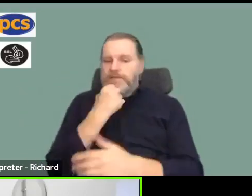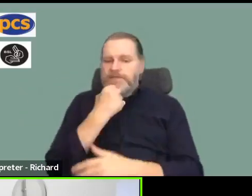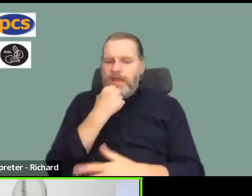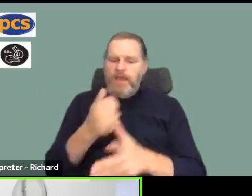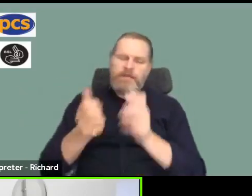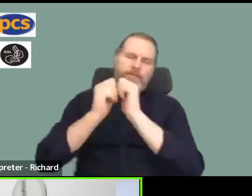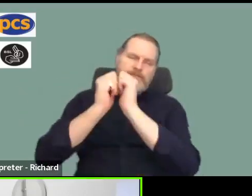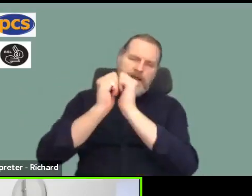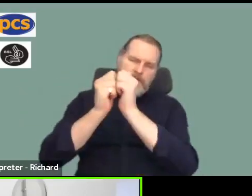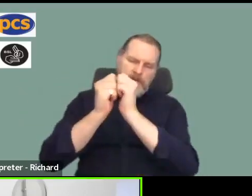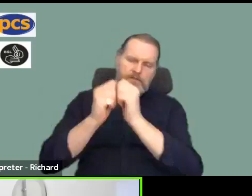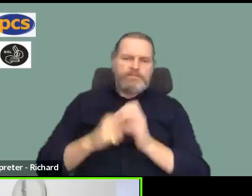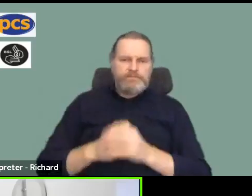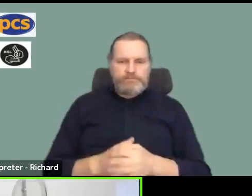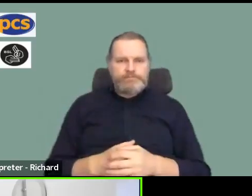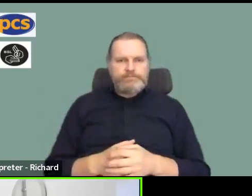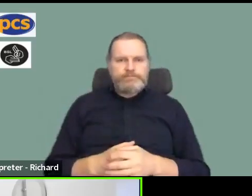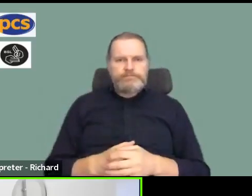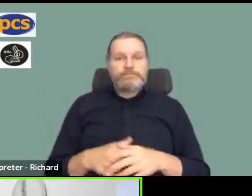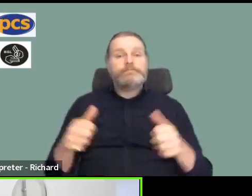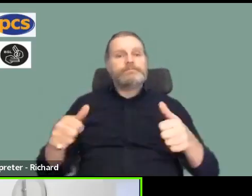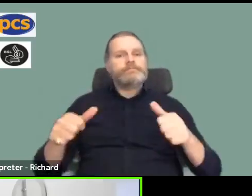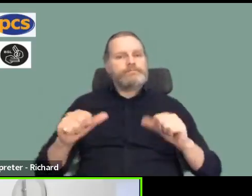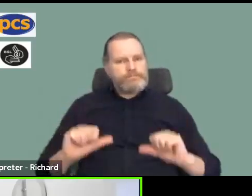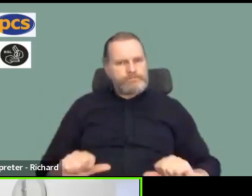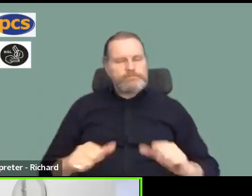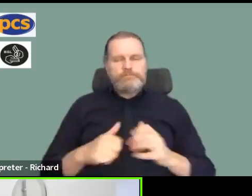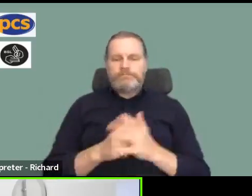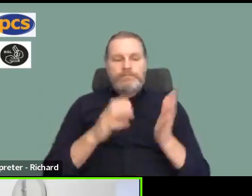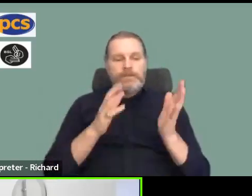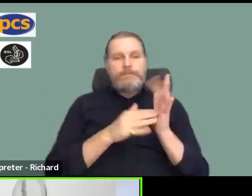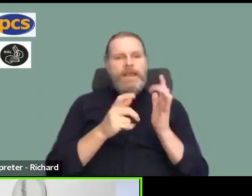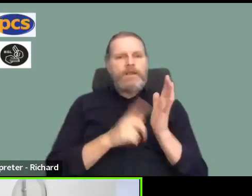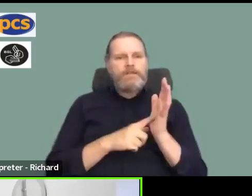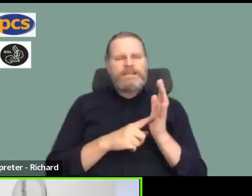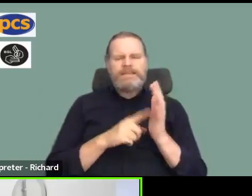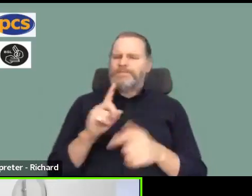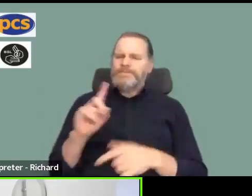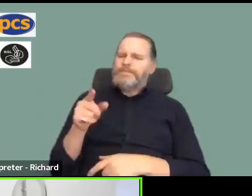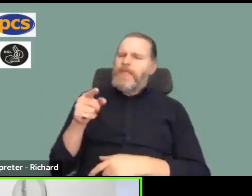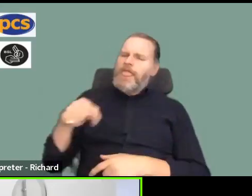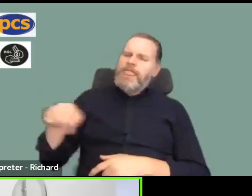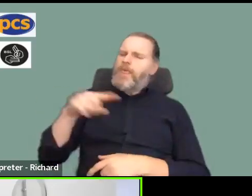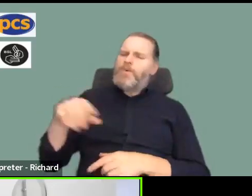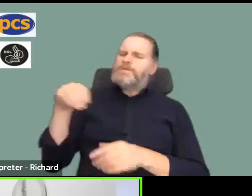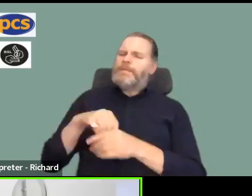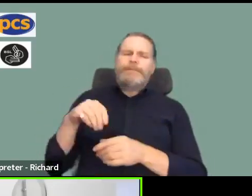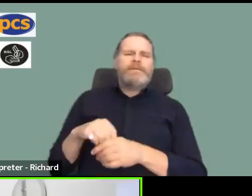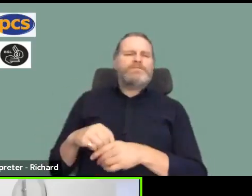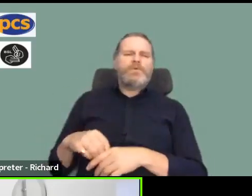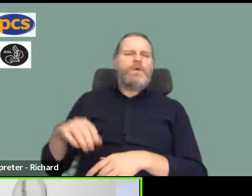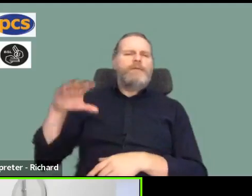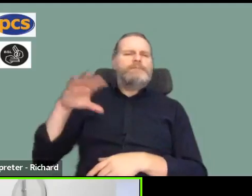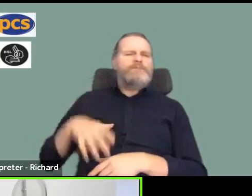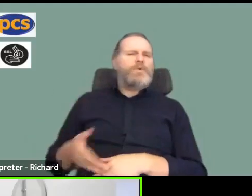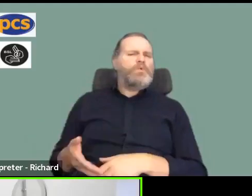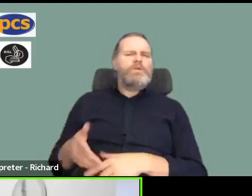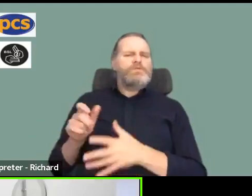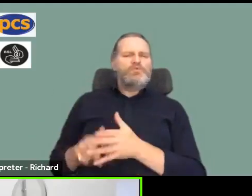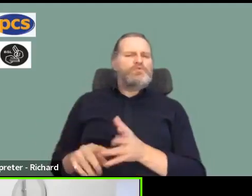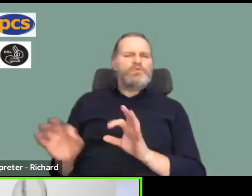this. Michael says, I think we need to assess inactive members, members that only sign up. I think I may have read that before, but